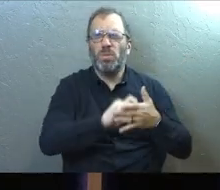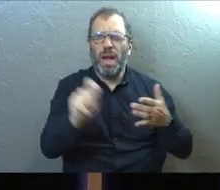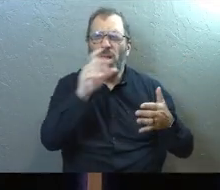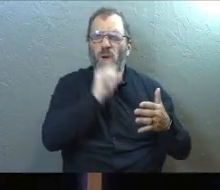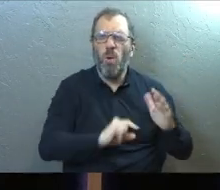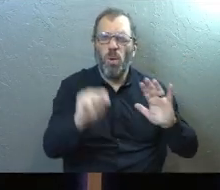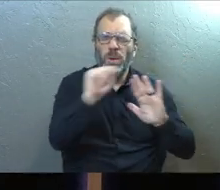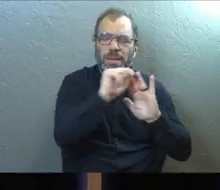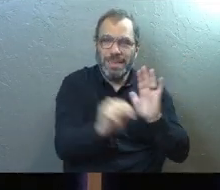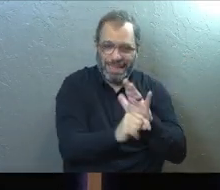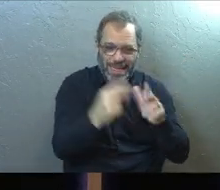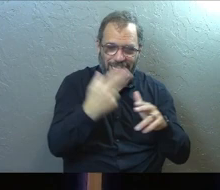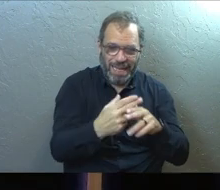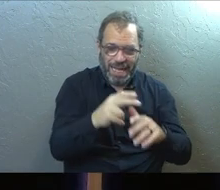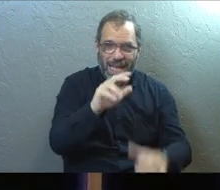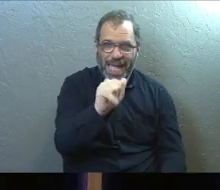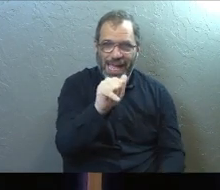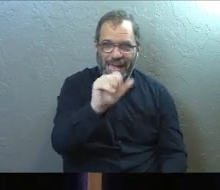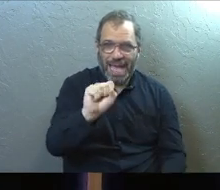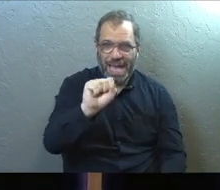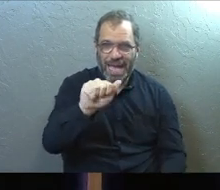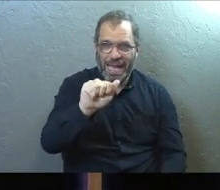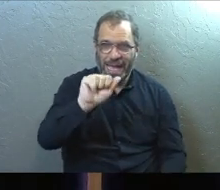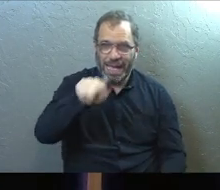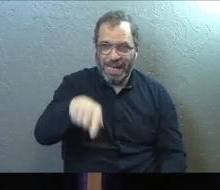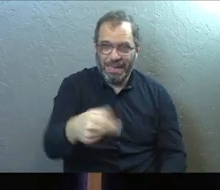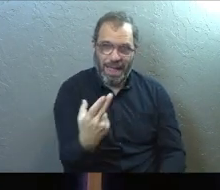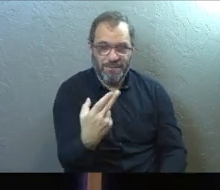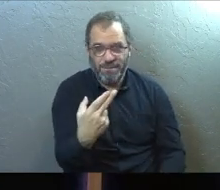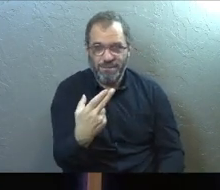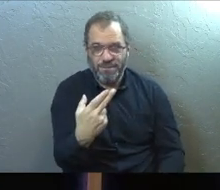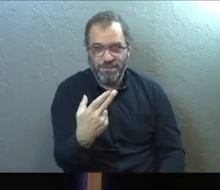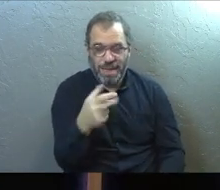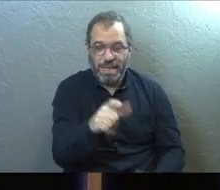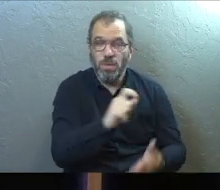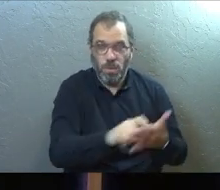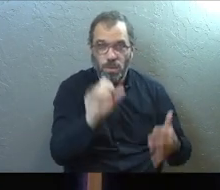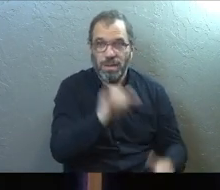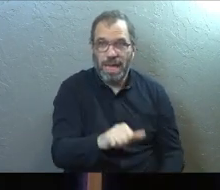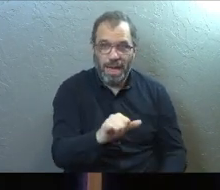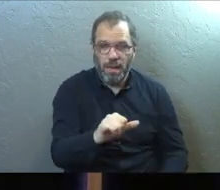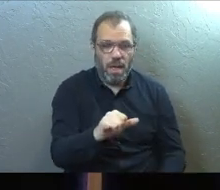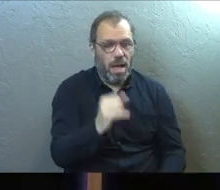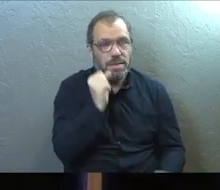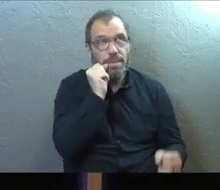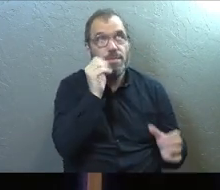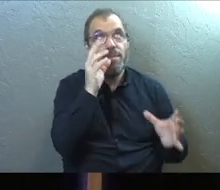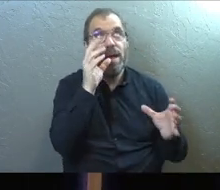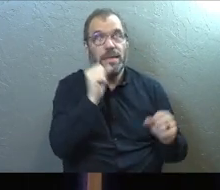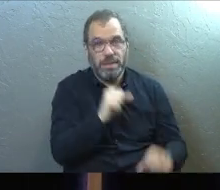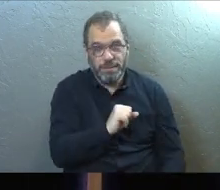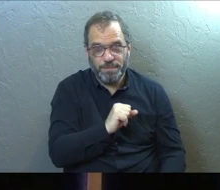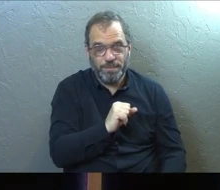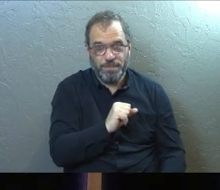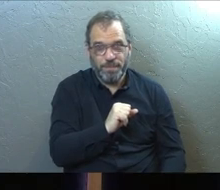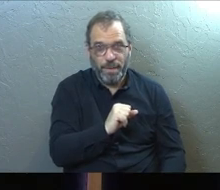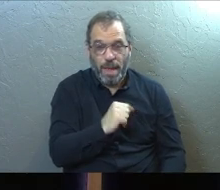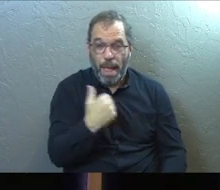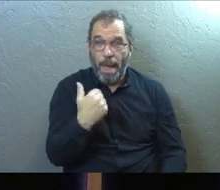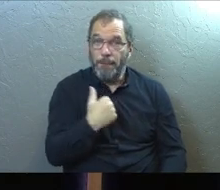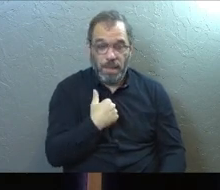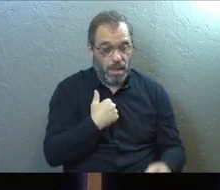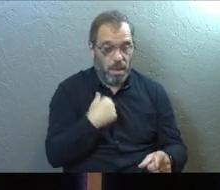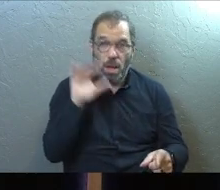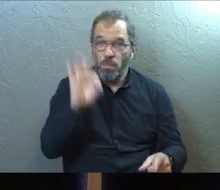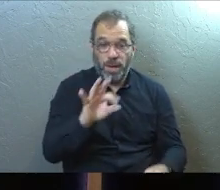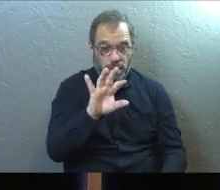of the Old Testament's name was Asaph. And Asaph wrote this one. And it's amazing. And I have never